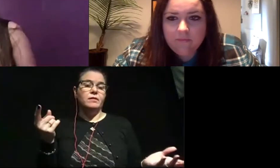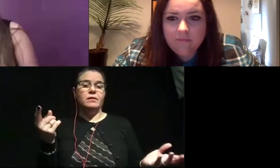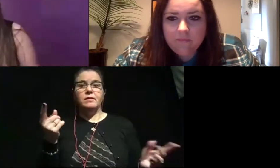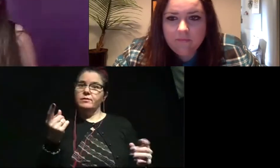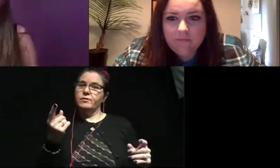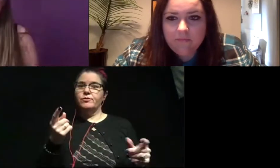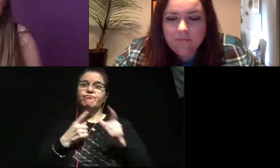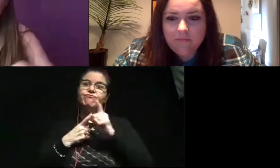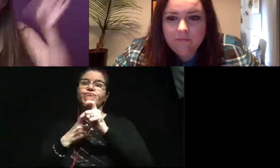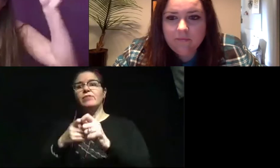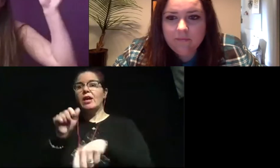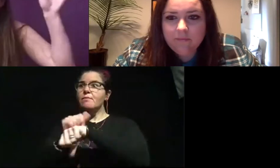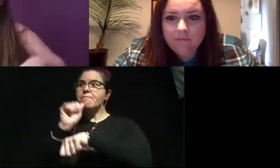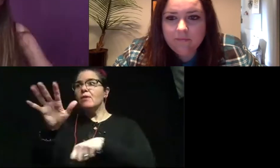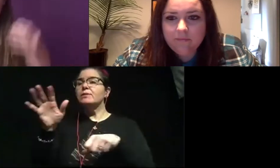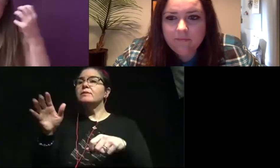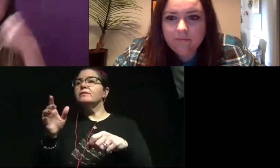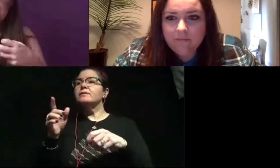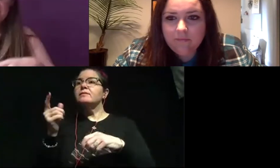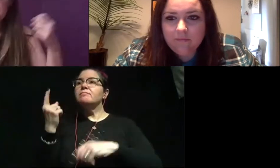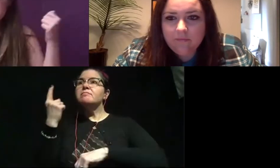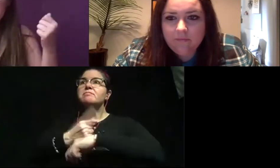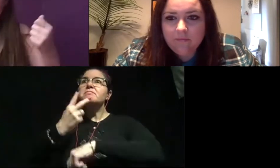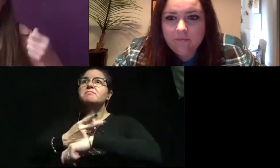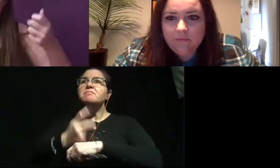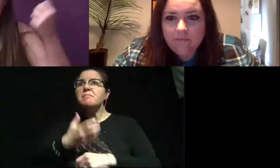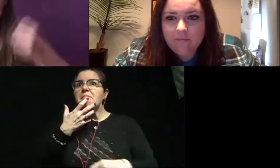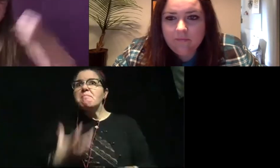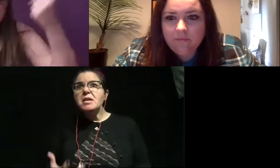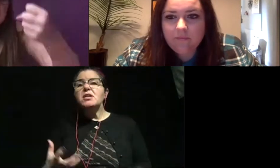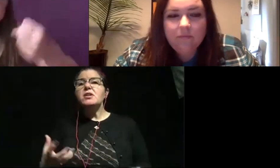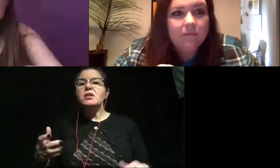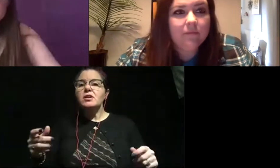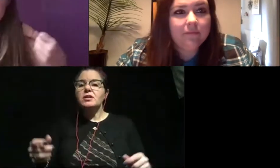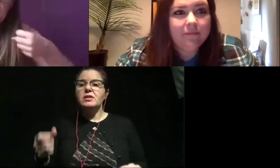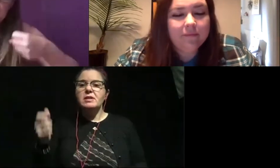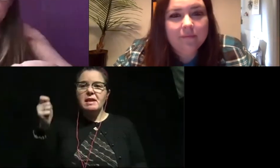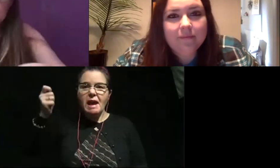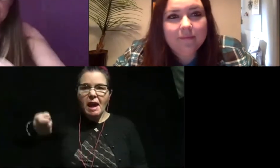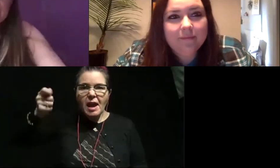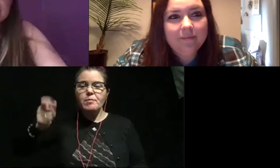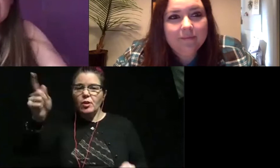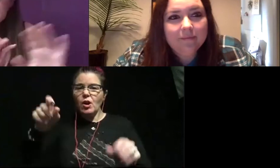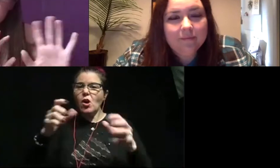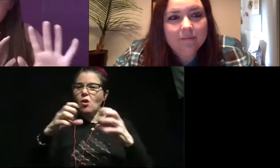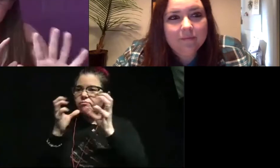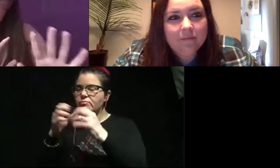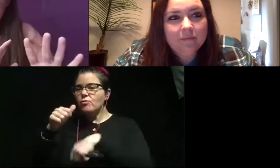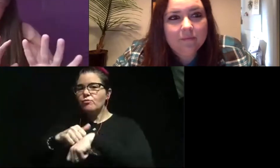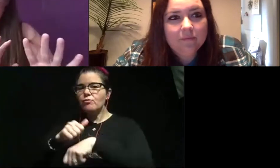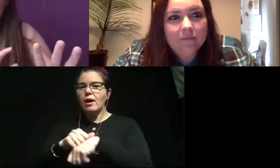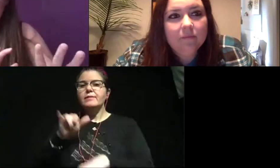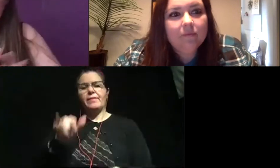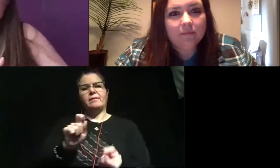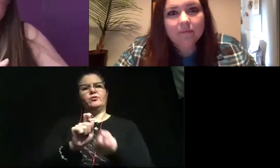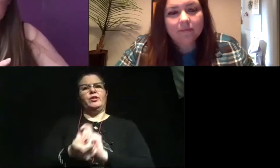into the mountains for days at a time with a big beard and a fossil or a hammer or something like that to go break open rocks. And that's changing,